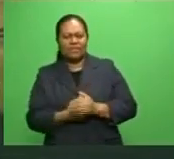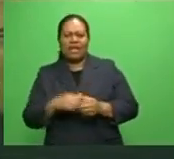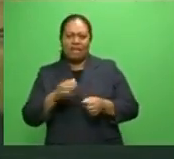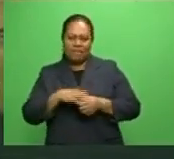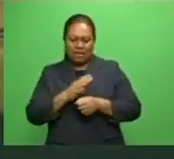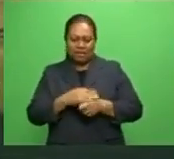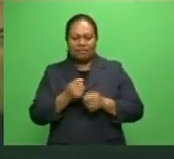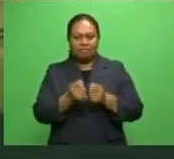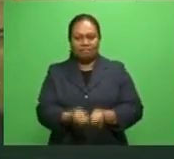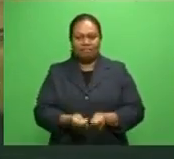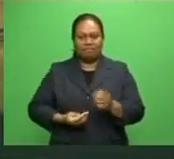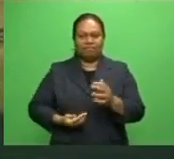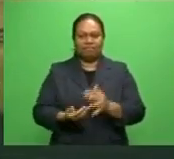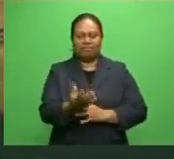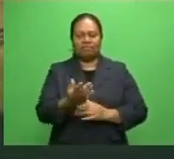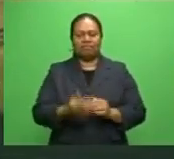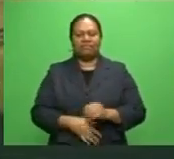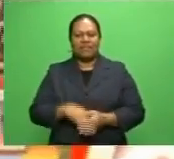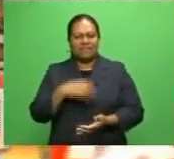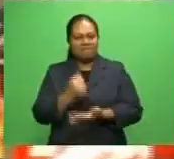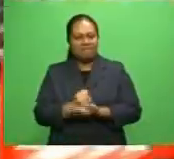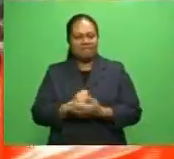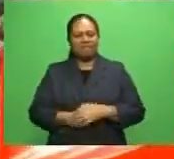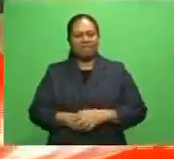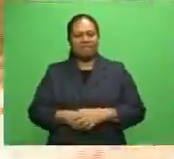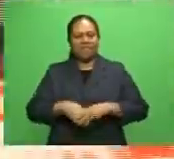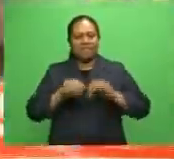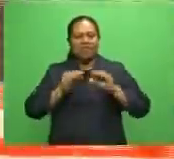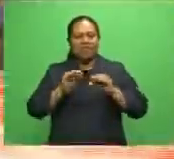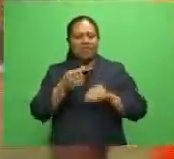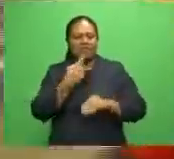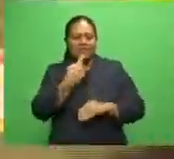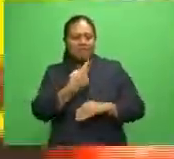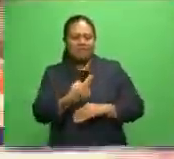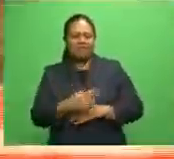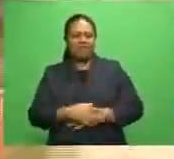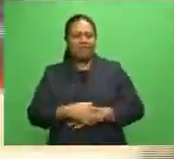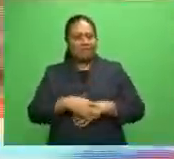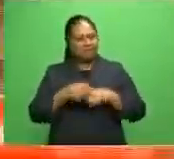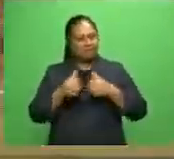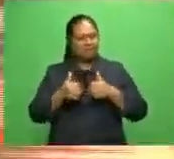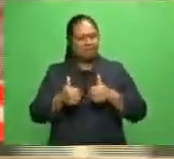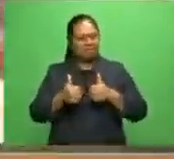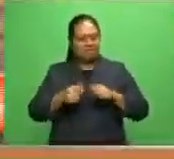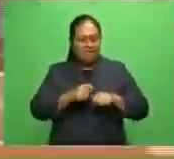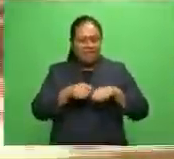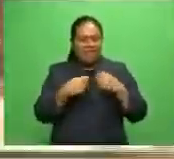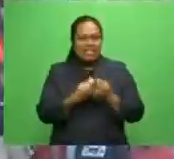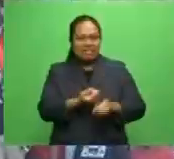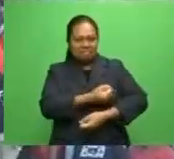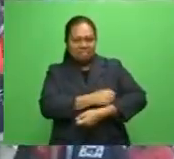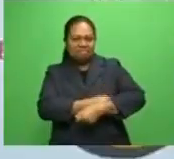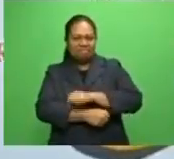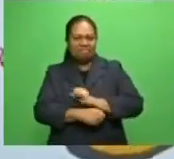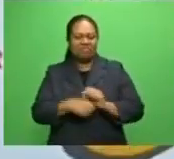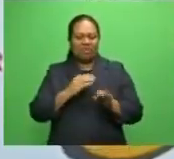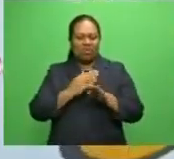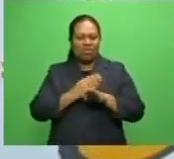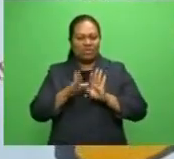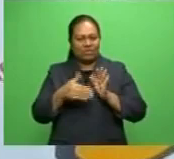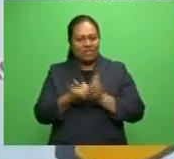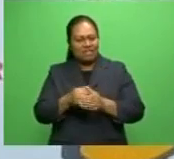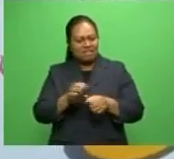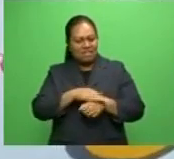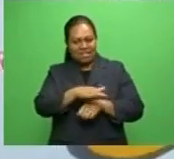Rewa that sealed the spot in the final. Rewa coach Marika Rondu says it was a team effort that gave them the win. All I can